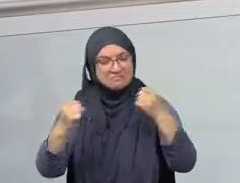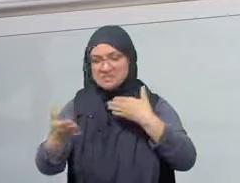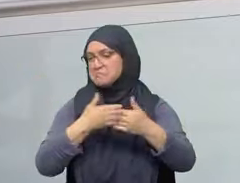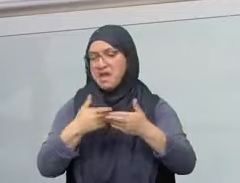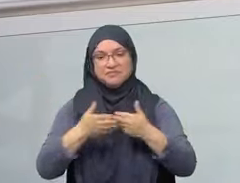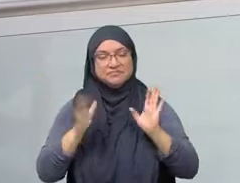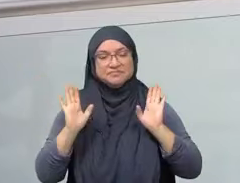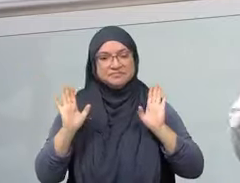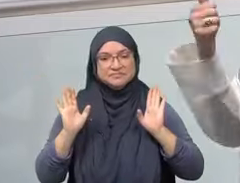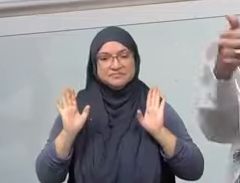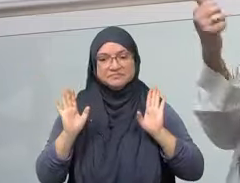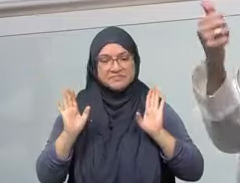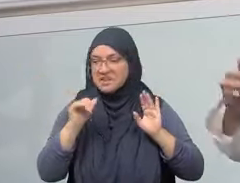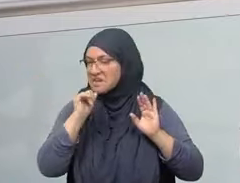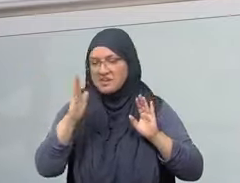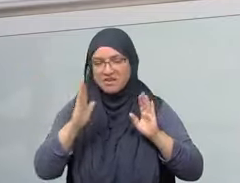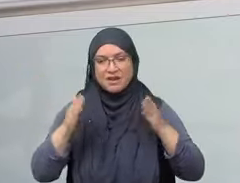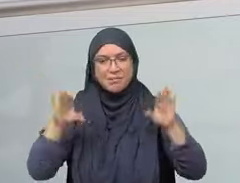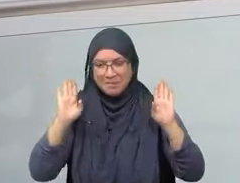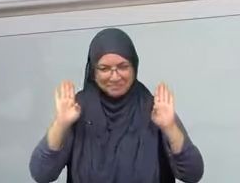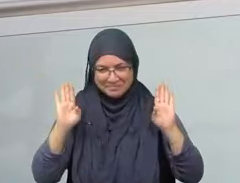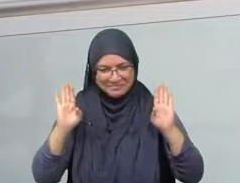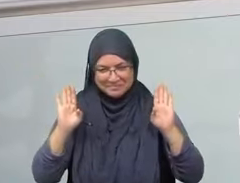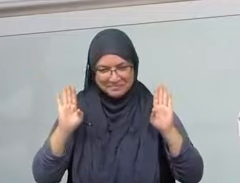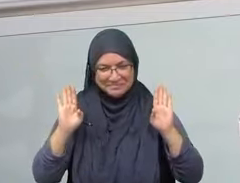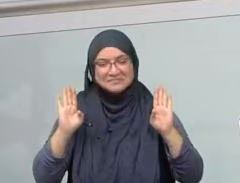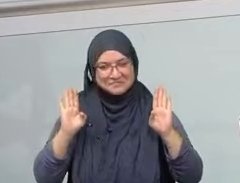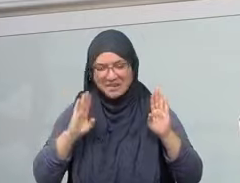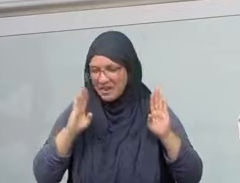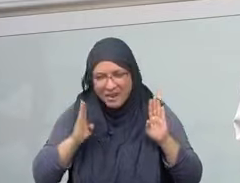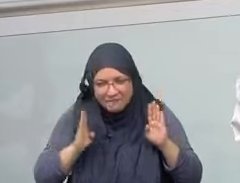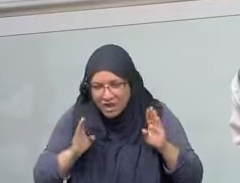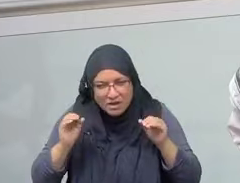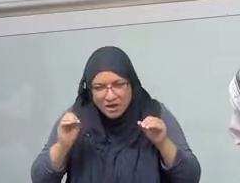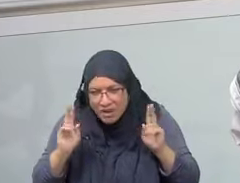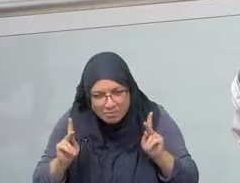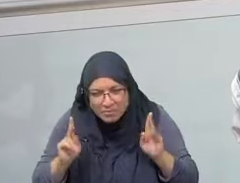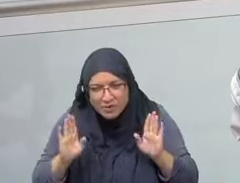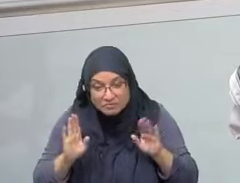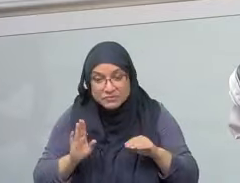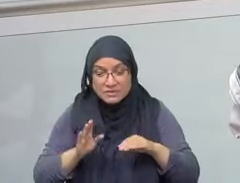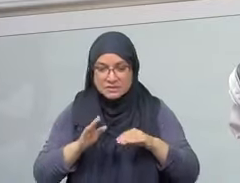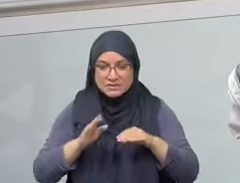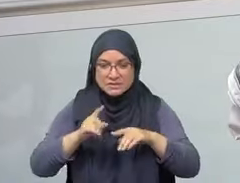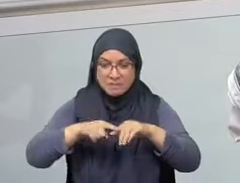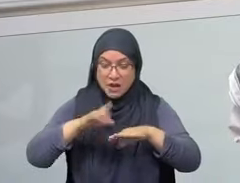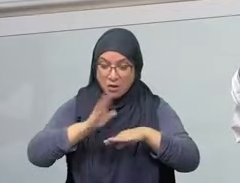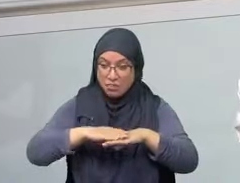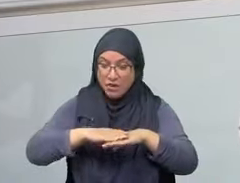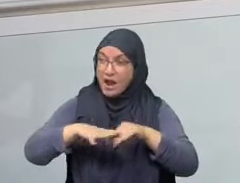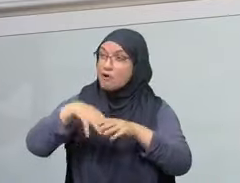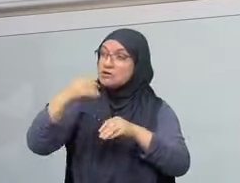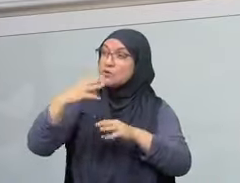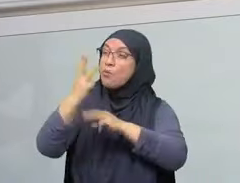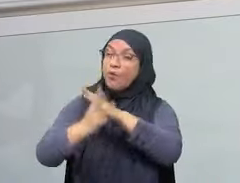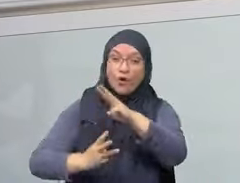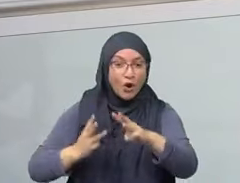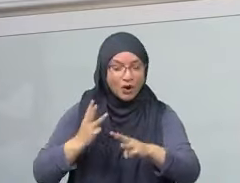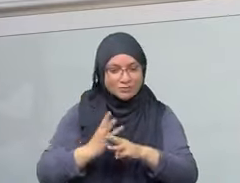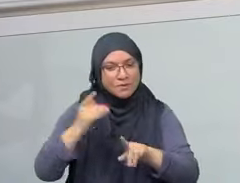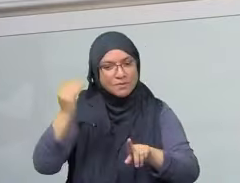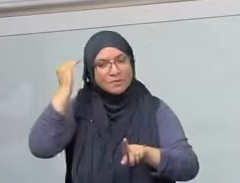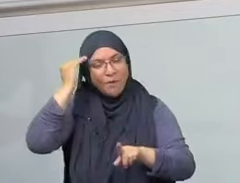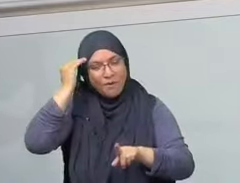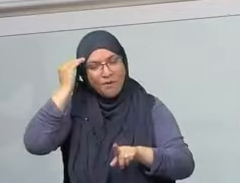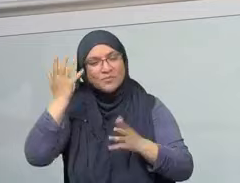harmed by those who betrayed them. They're not looking to the outside world. For support. They're not looking to their brothers and sisters. They know they've been abandoned